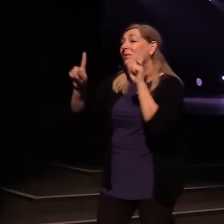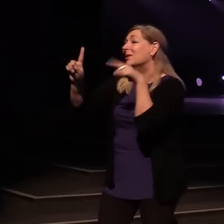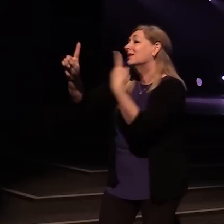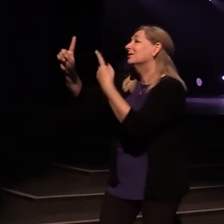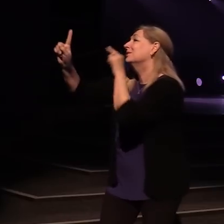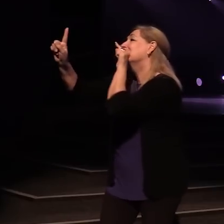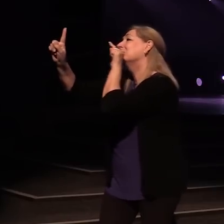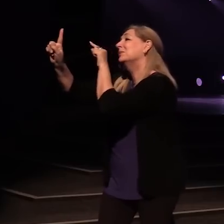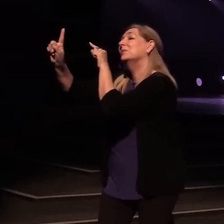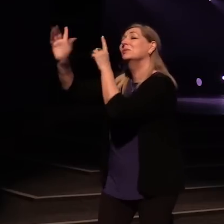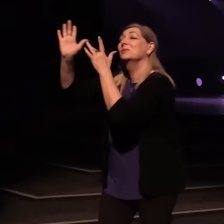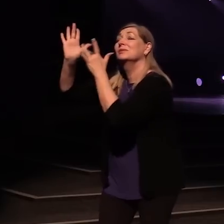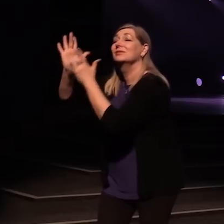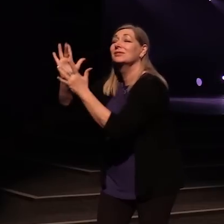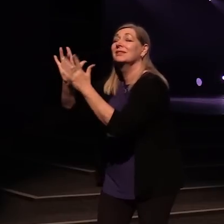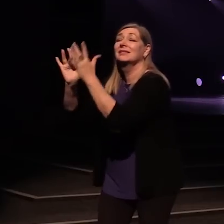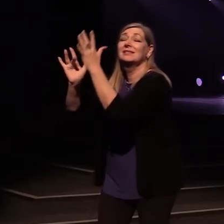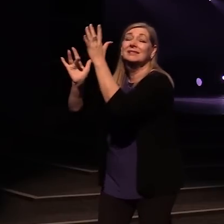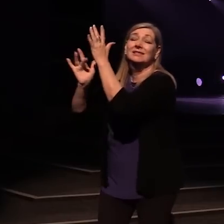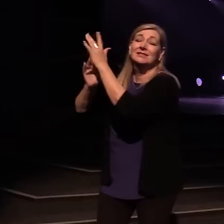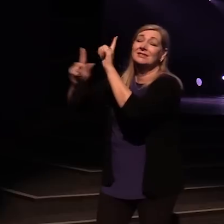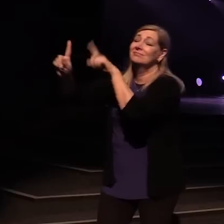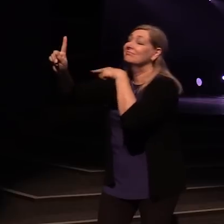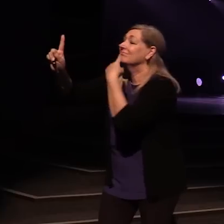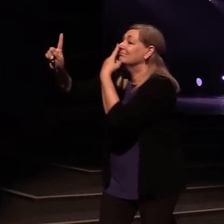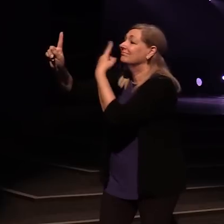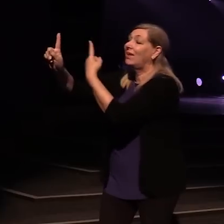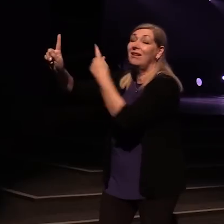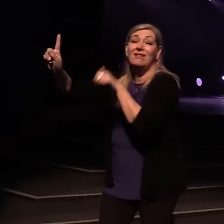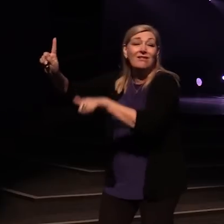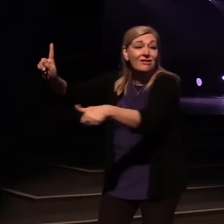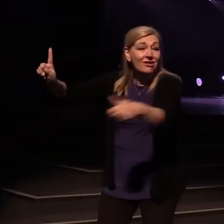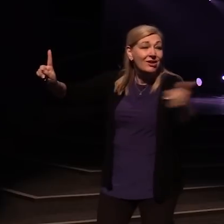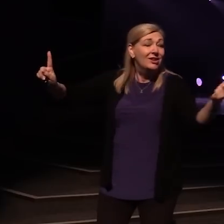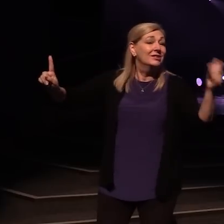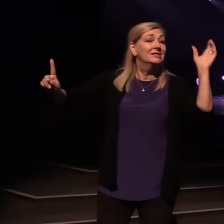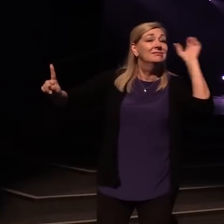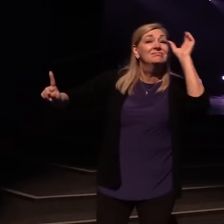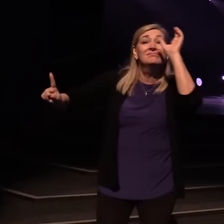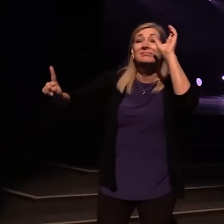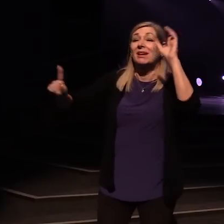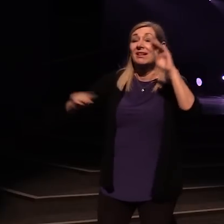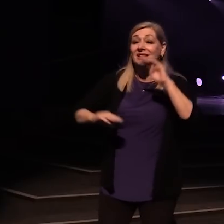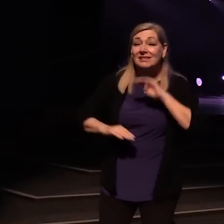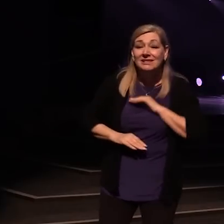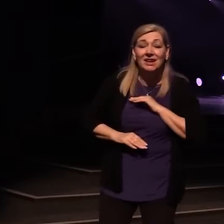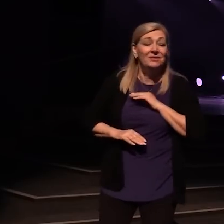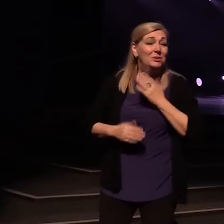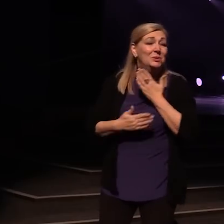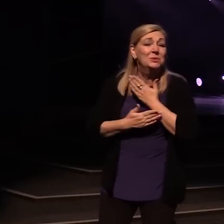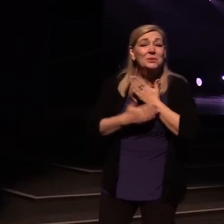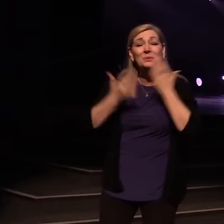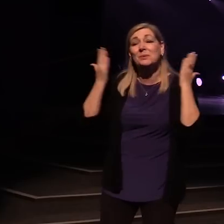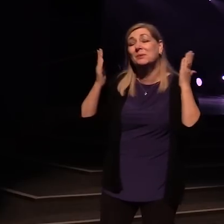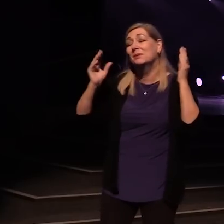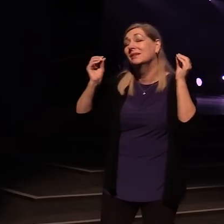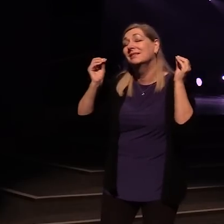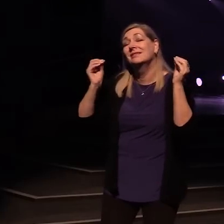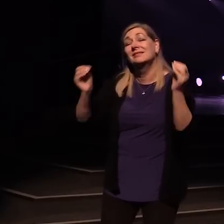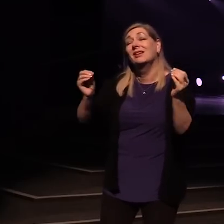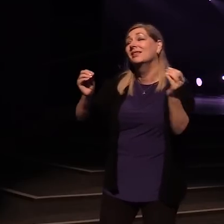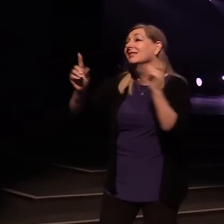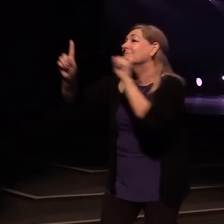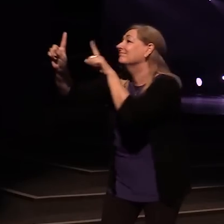want You, yeah. Come and purify our hearts, oh, and